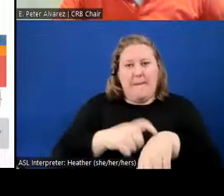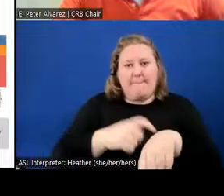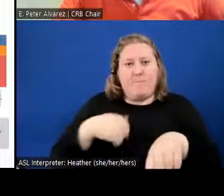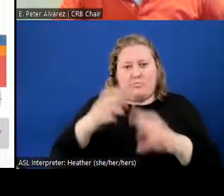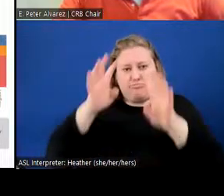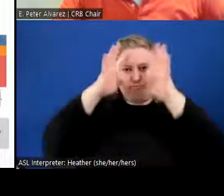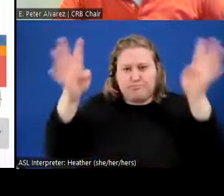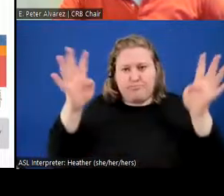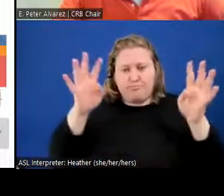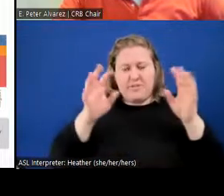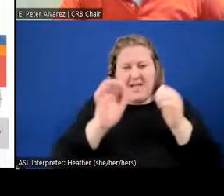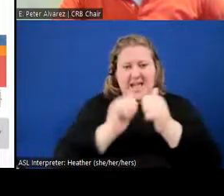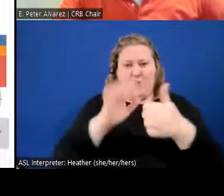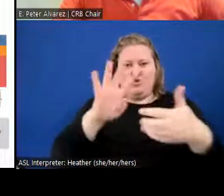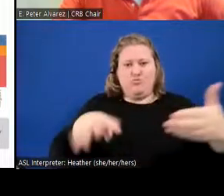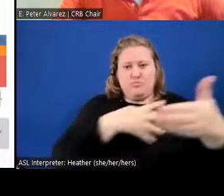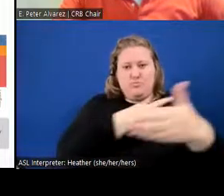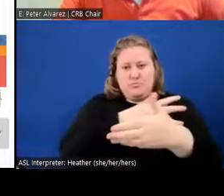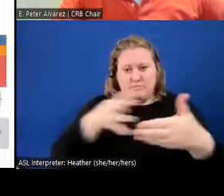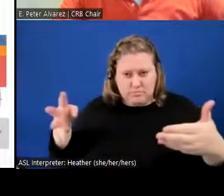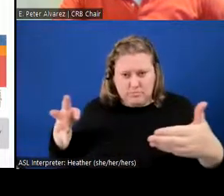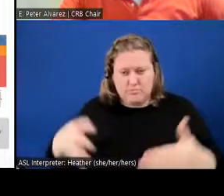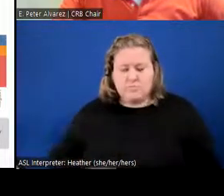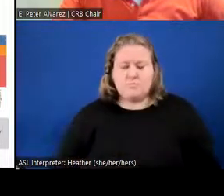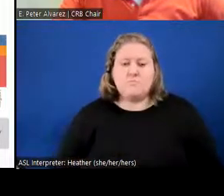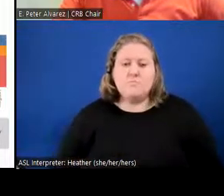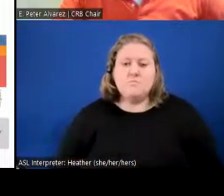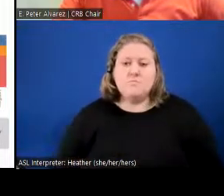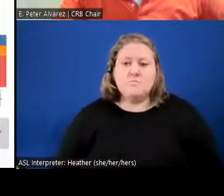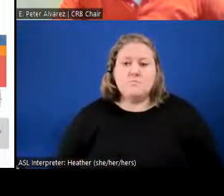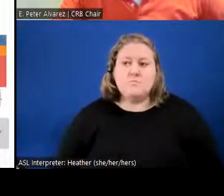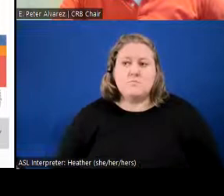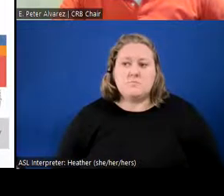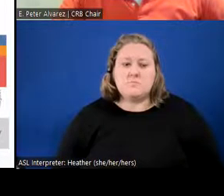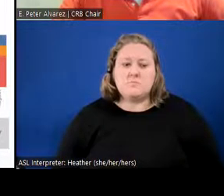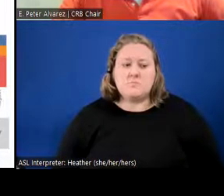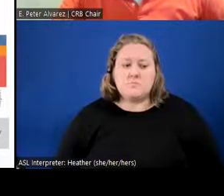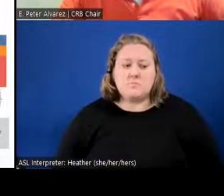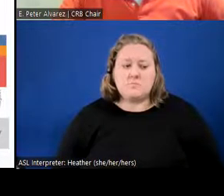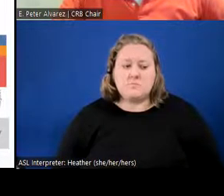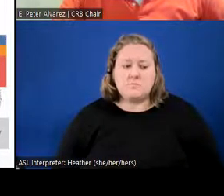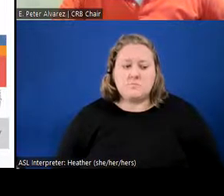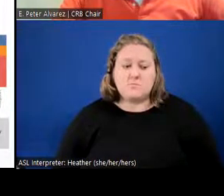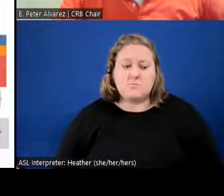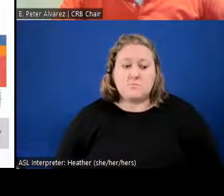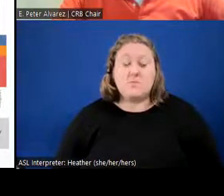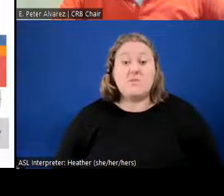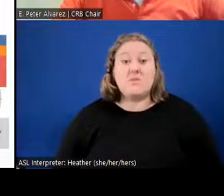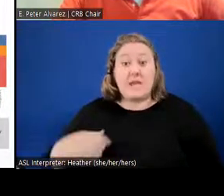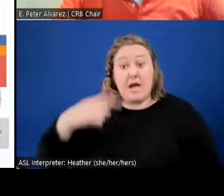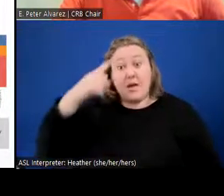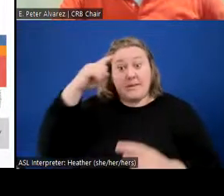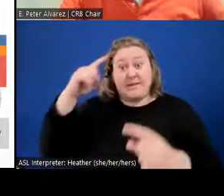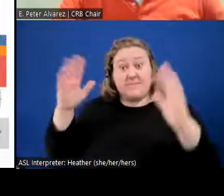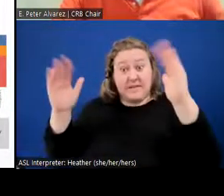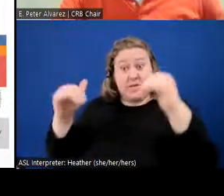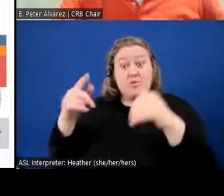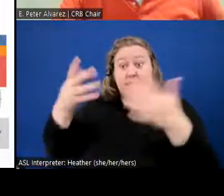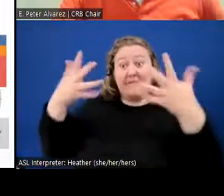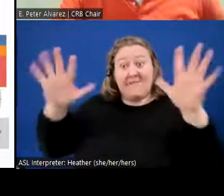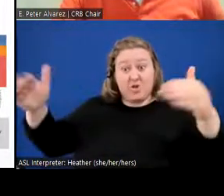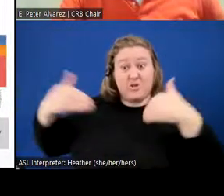an expectation that there has been one, and that that's what was being relied on.